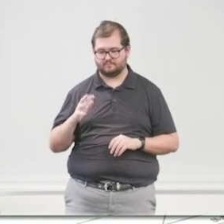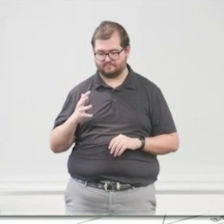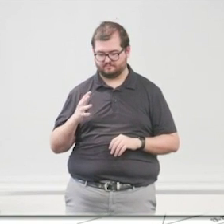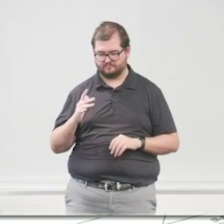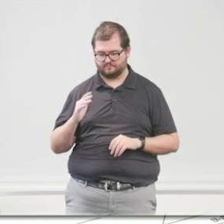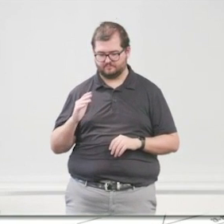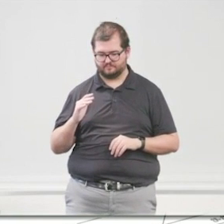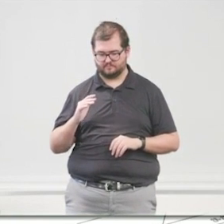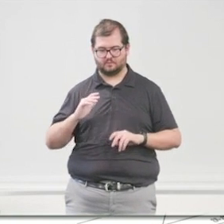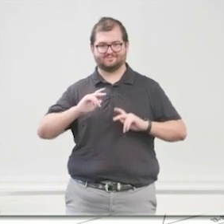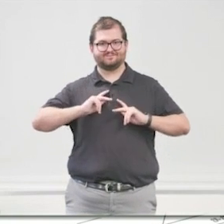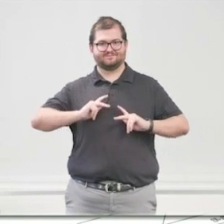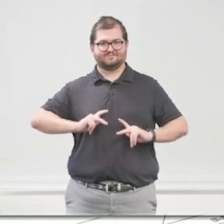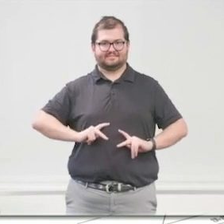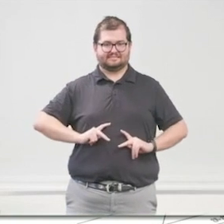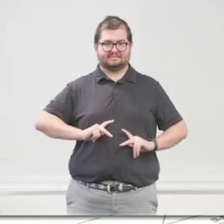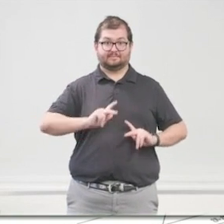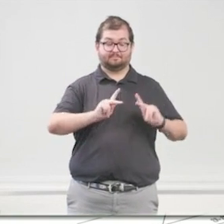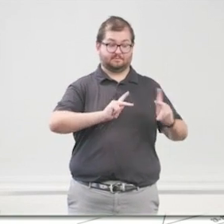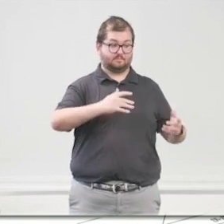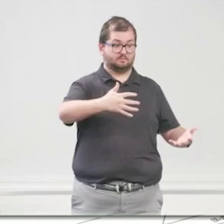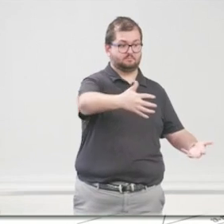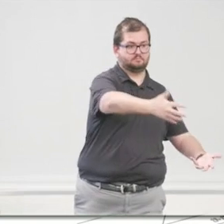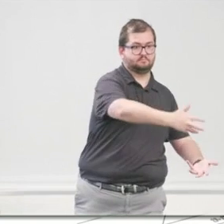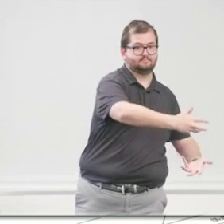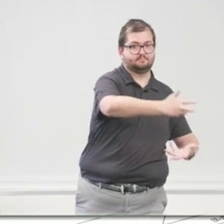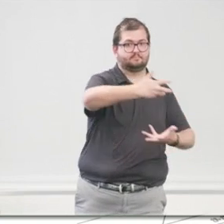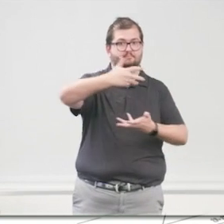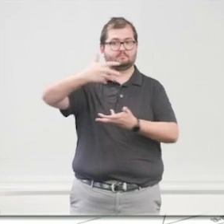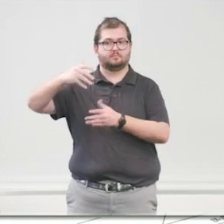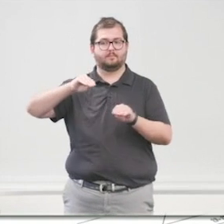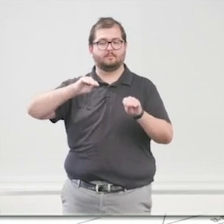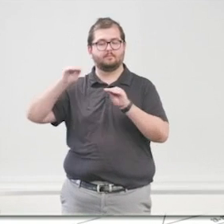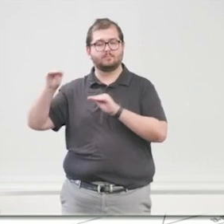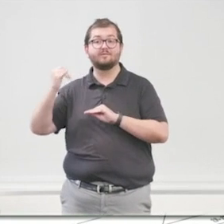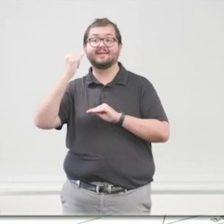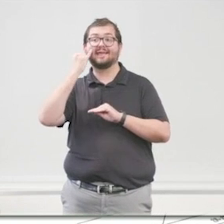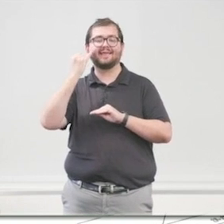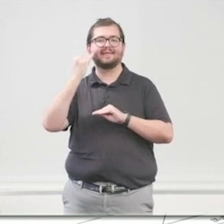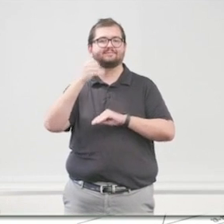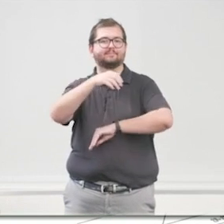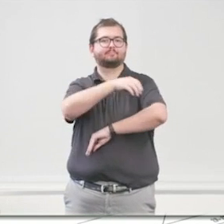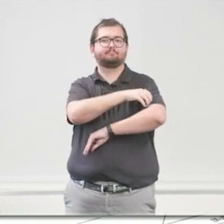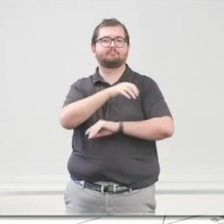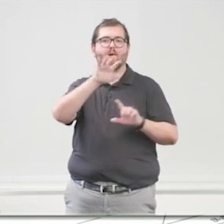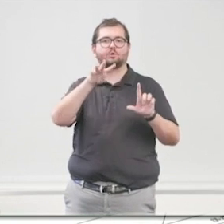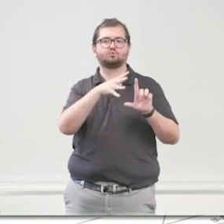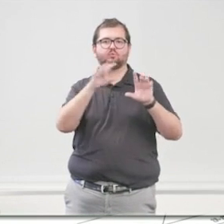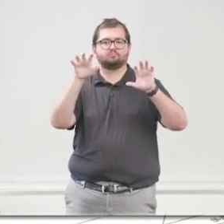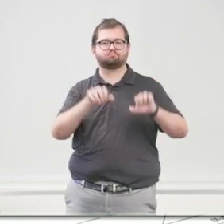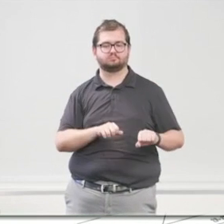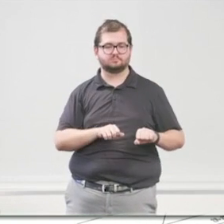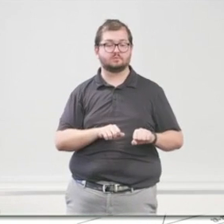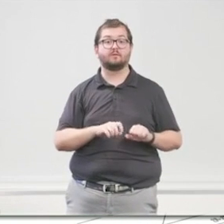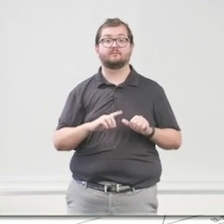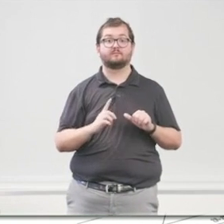Physically moving residents in case of power grid failure, an evacuation plan. You have to concentrate on mobile residents